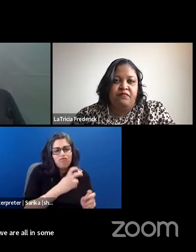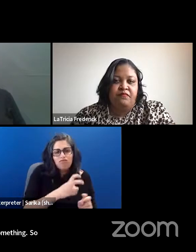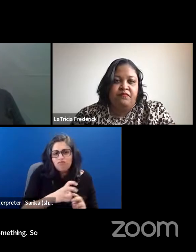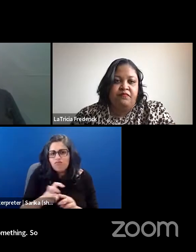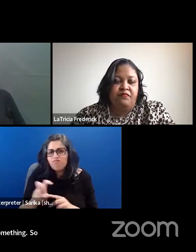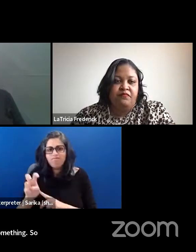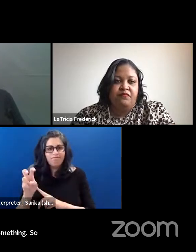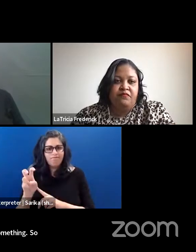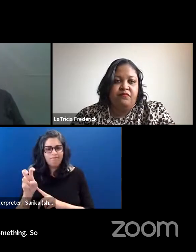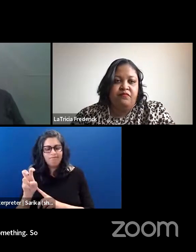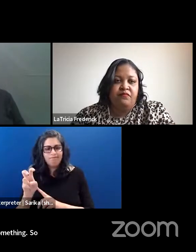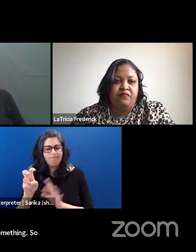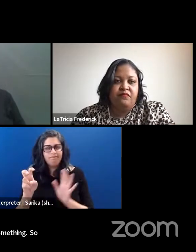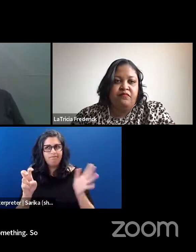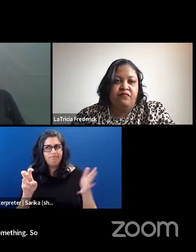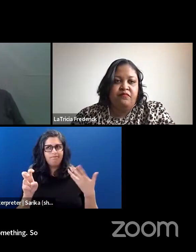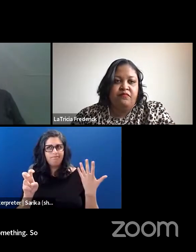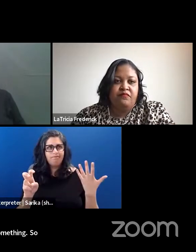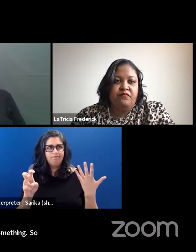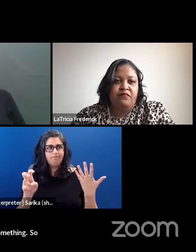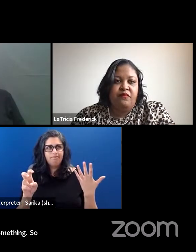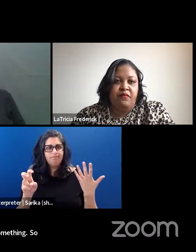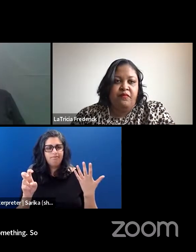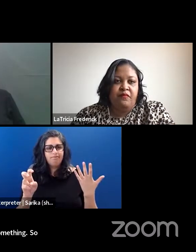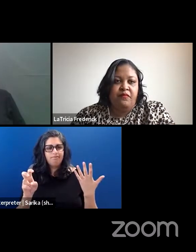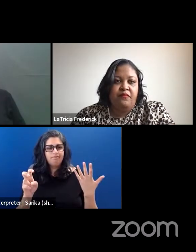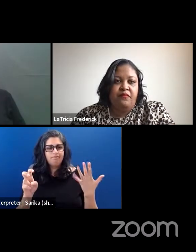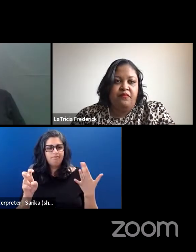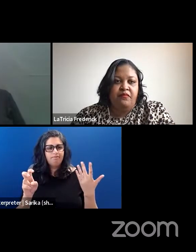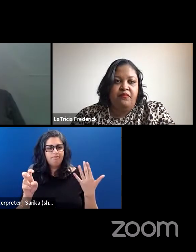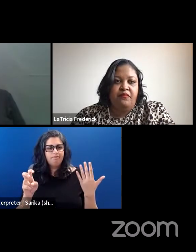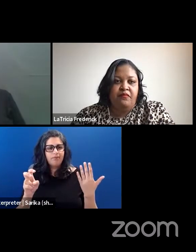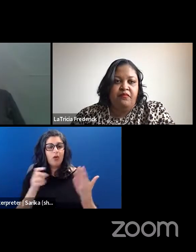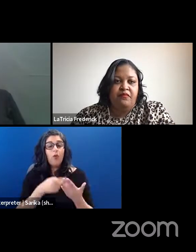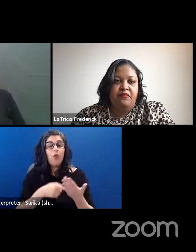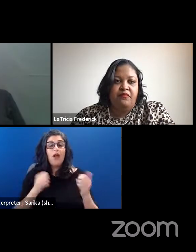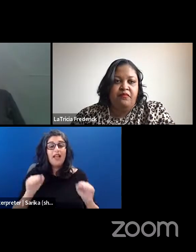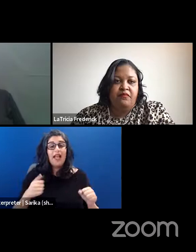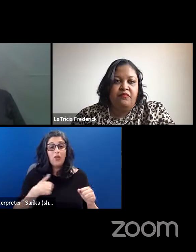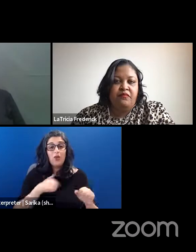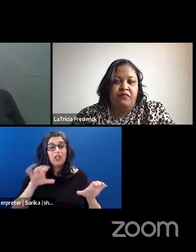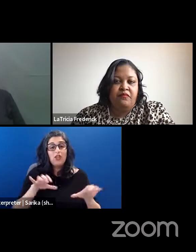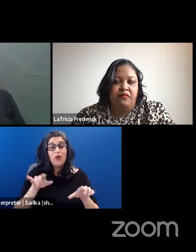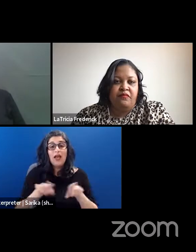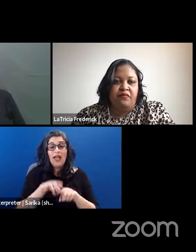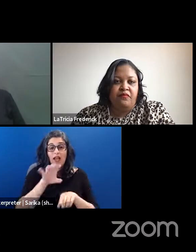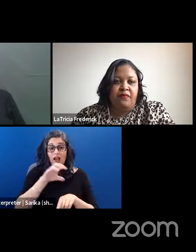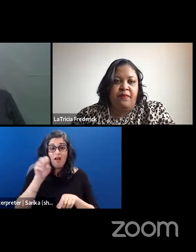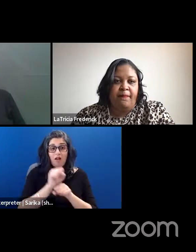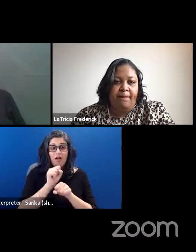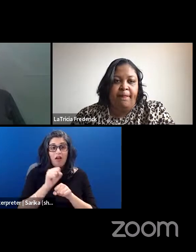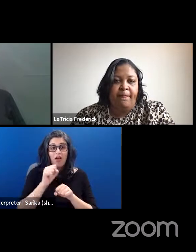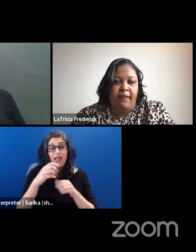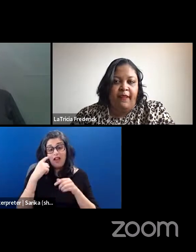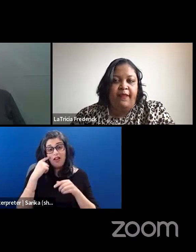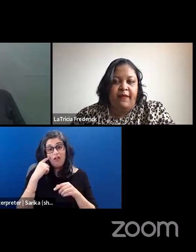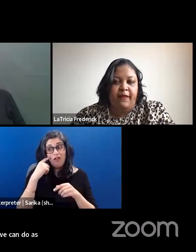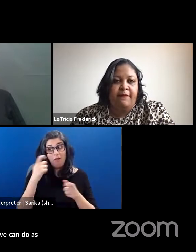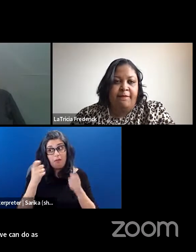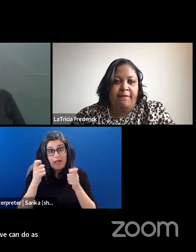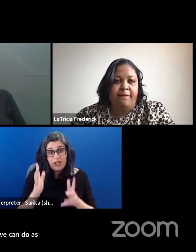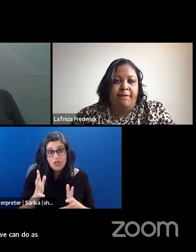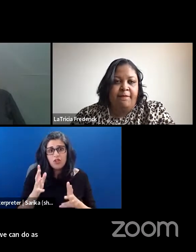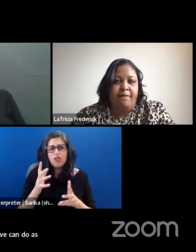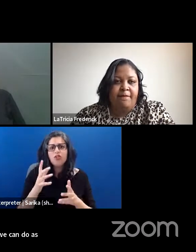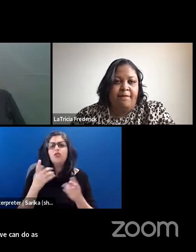what, what we can do as colleagues and, and for managers, what managers can do